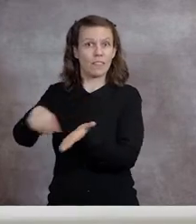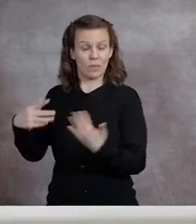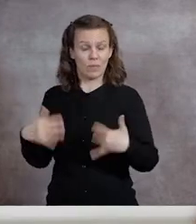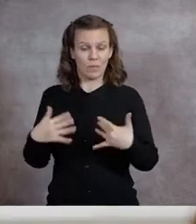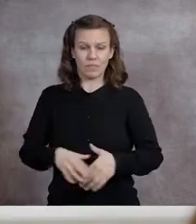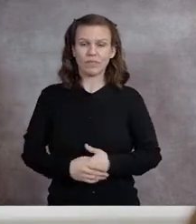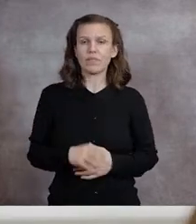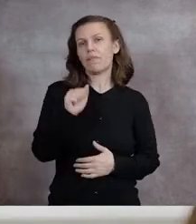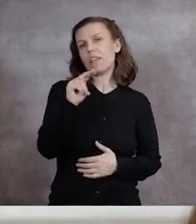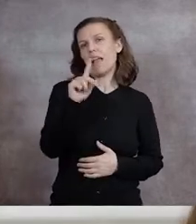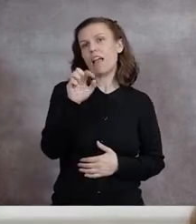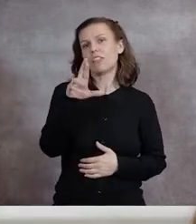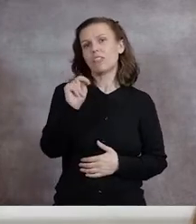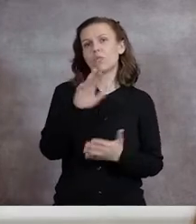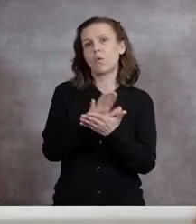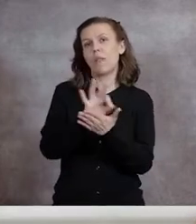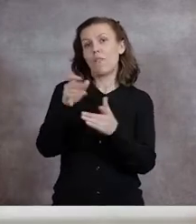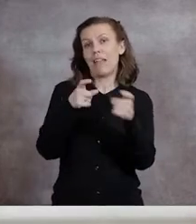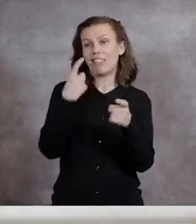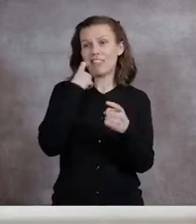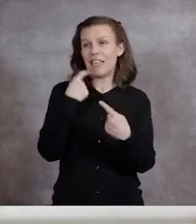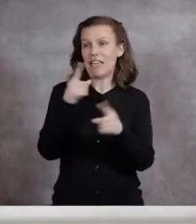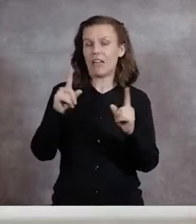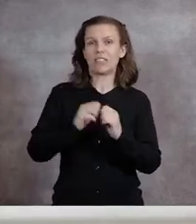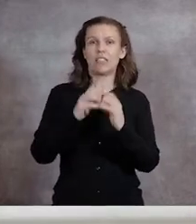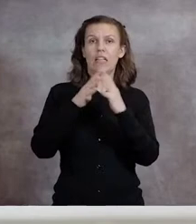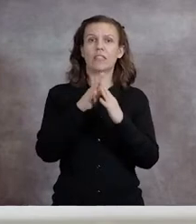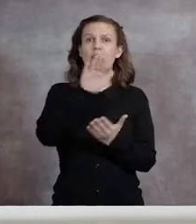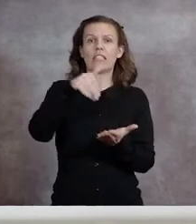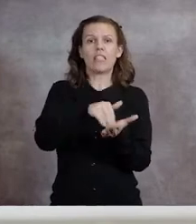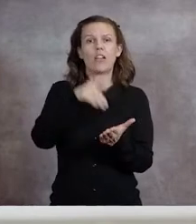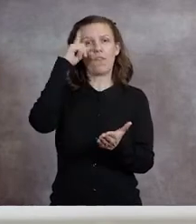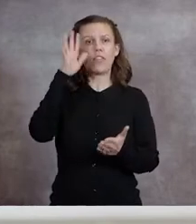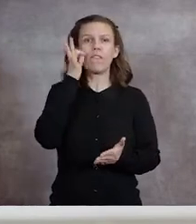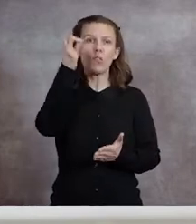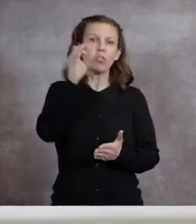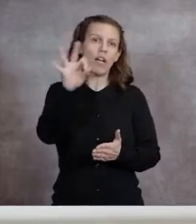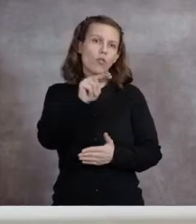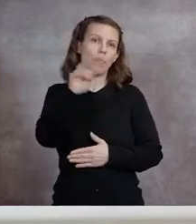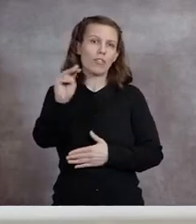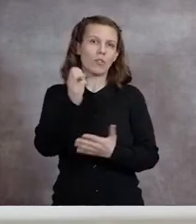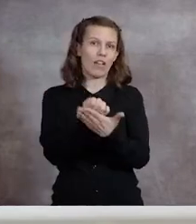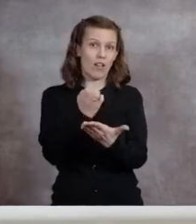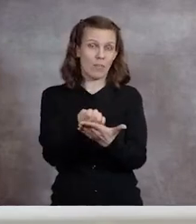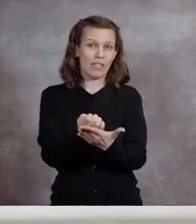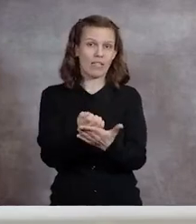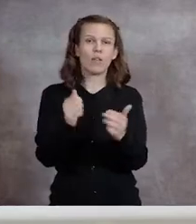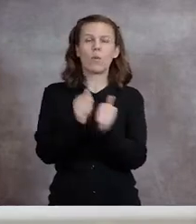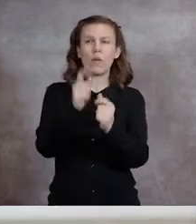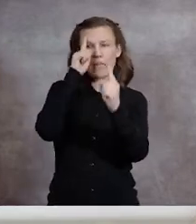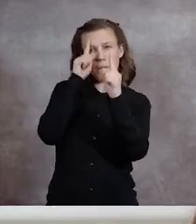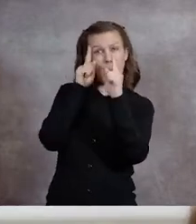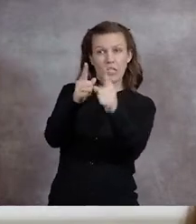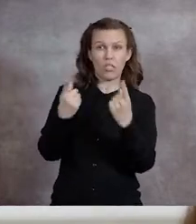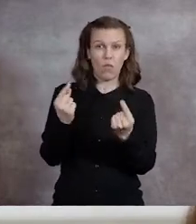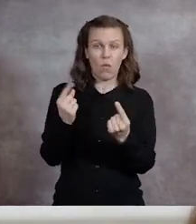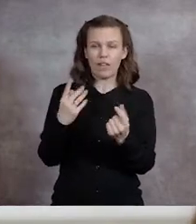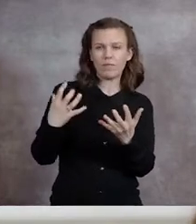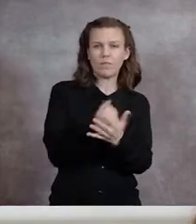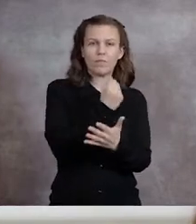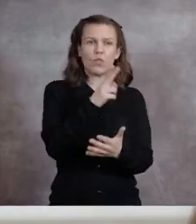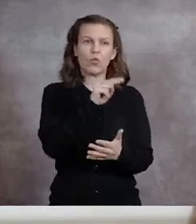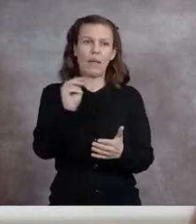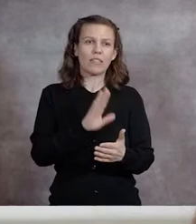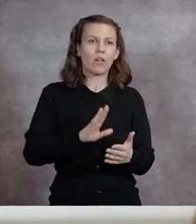Anderson School of Management recently announced the launch of the Center for the Future of the New Mexico Economy, with a mission of harnessing the